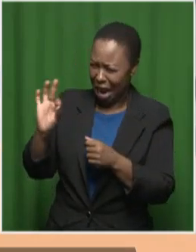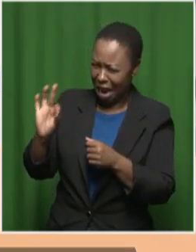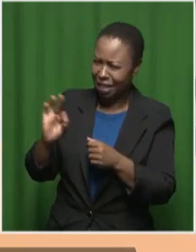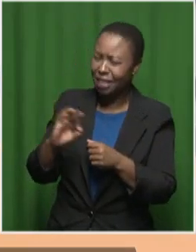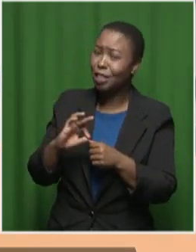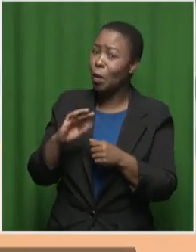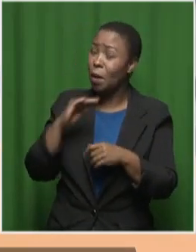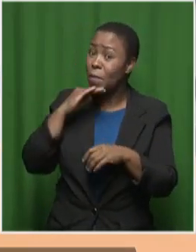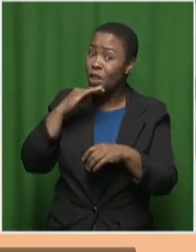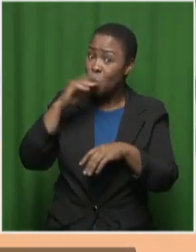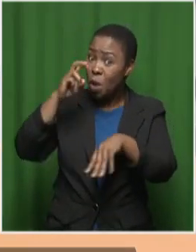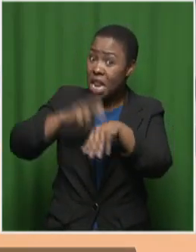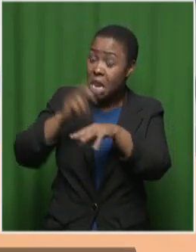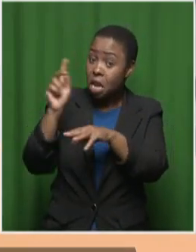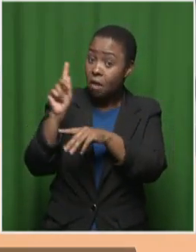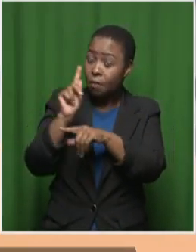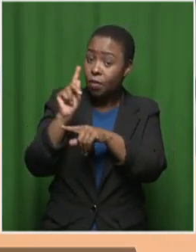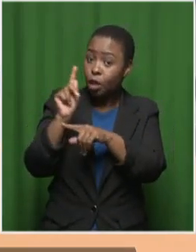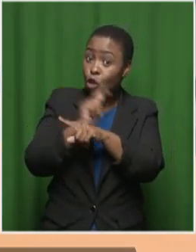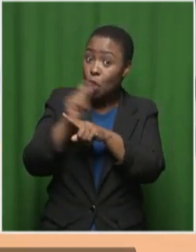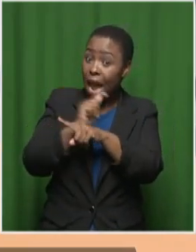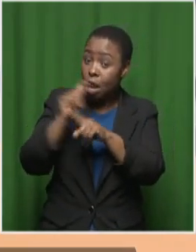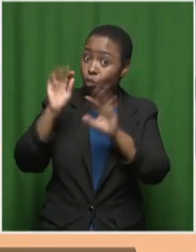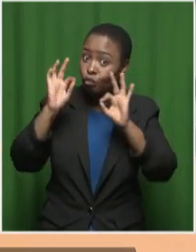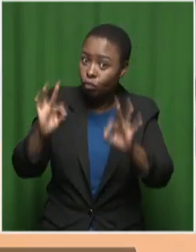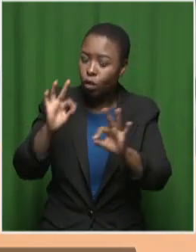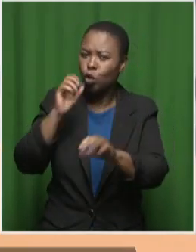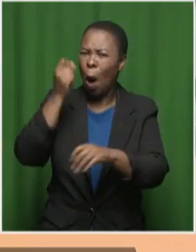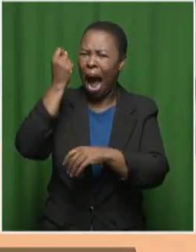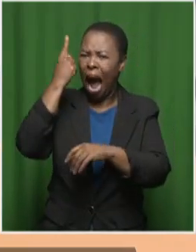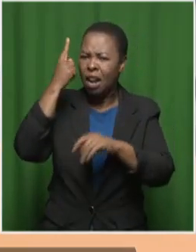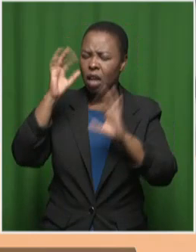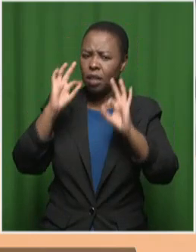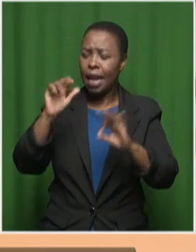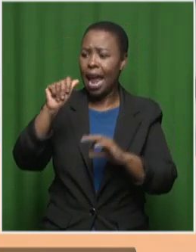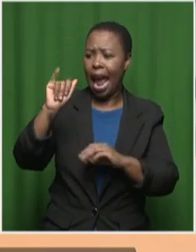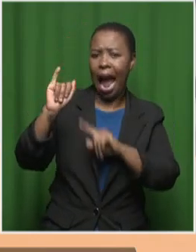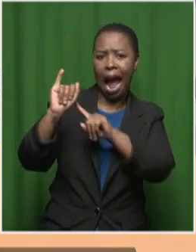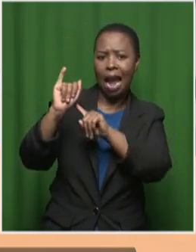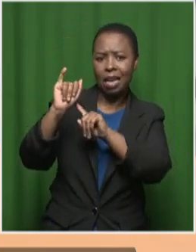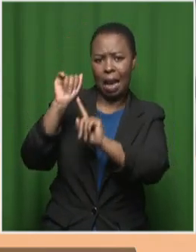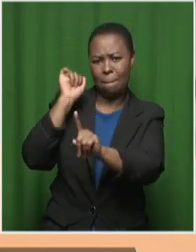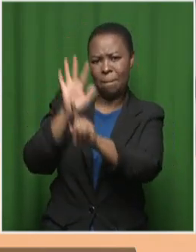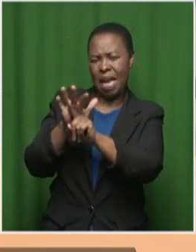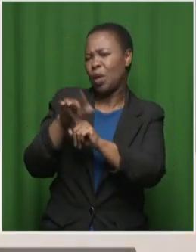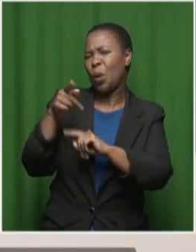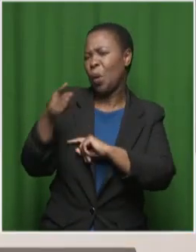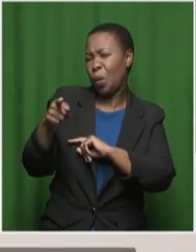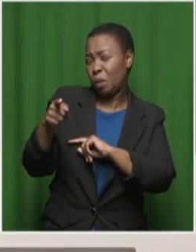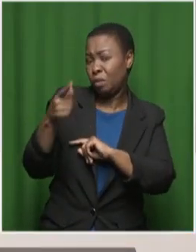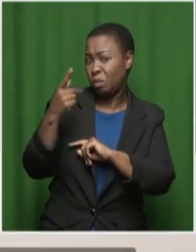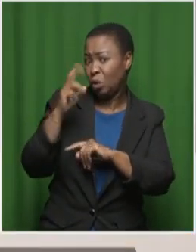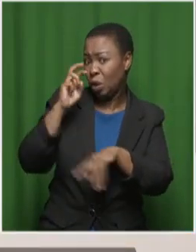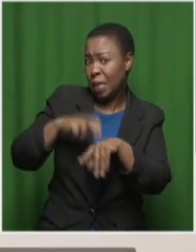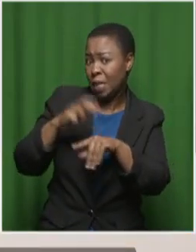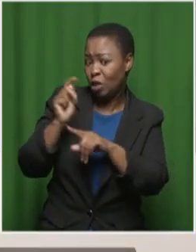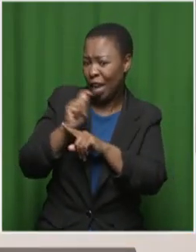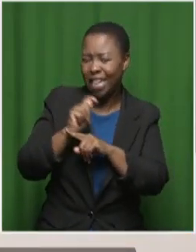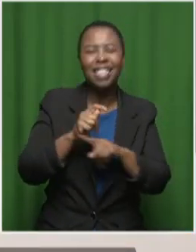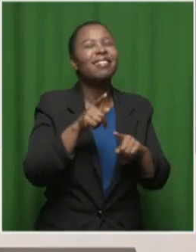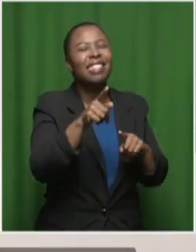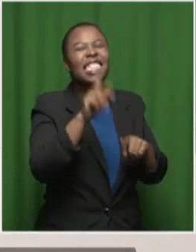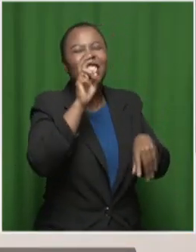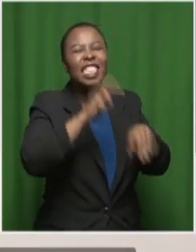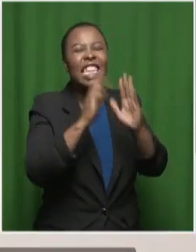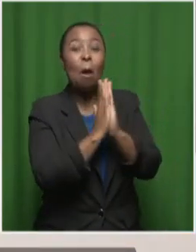one need formal training to understand what AI is and the impact thereof? Well, you just need to read this book to